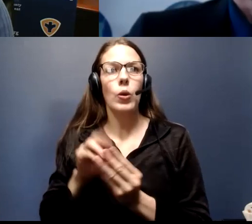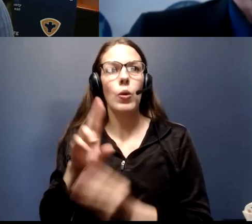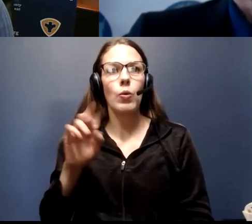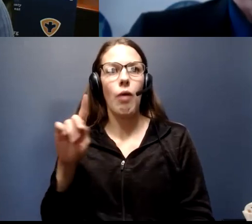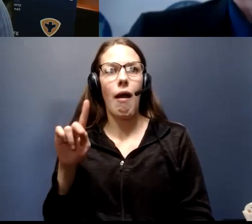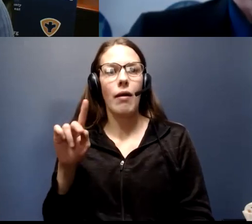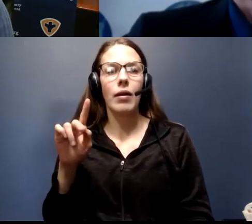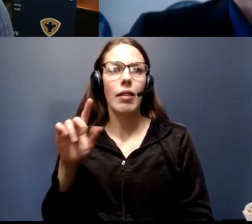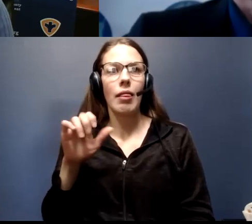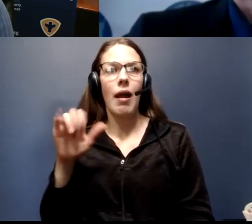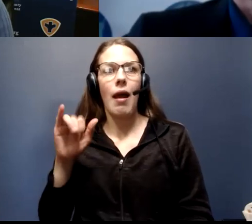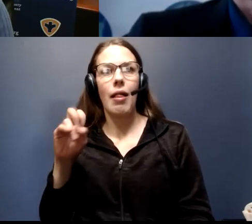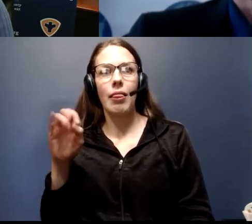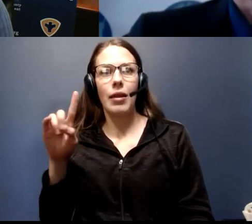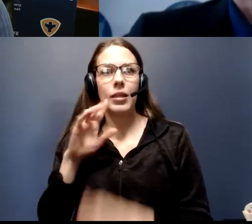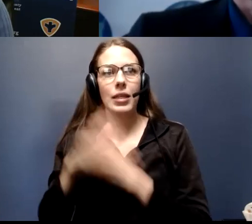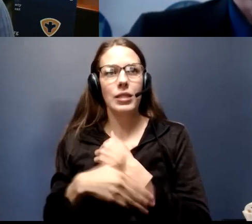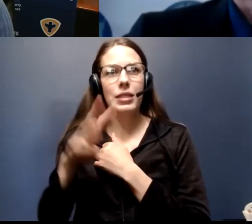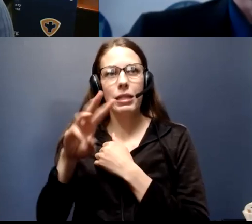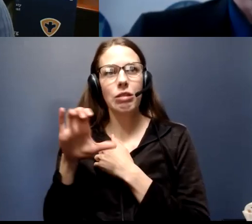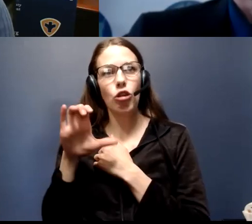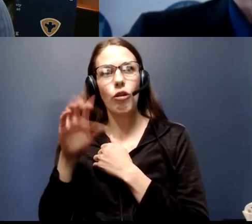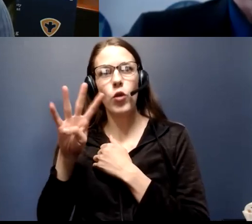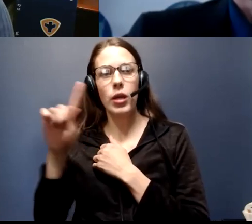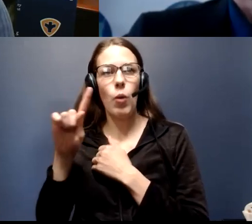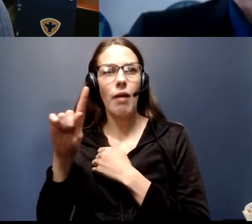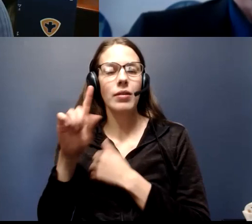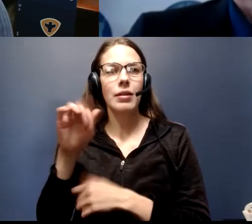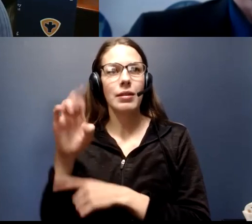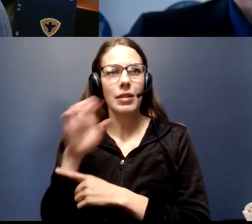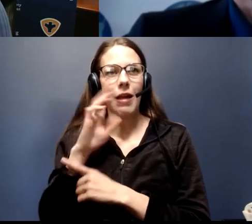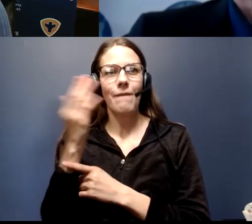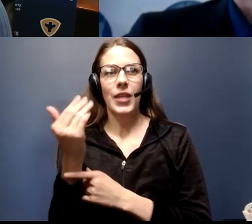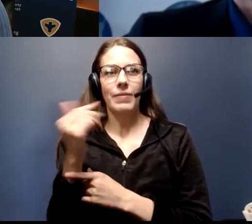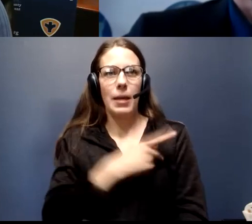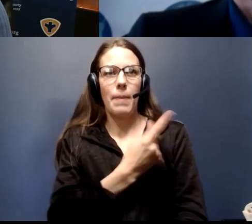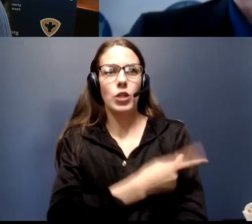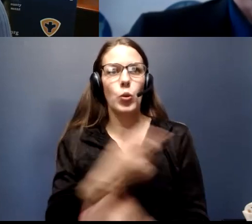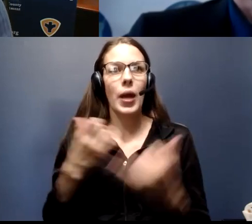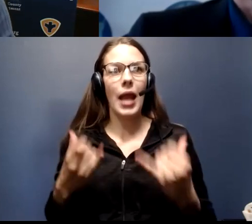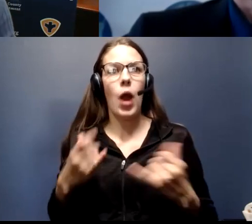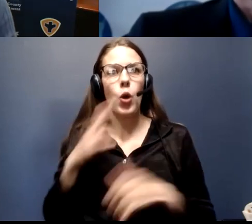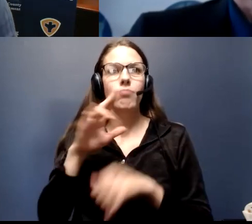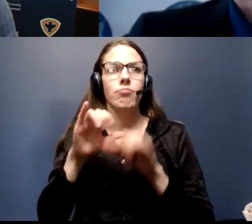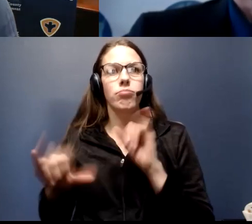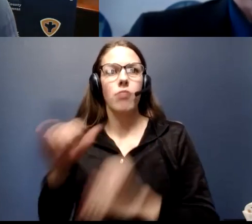to 641 total cases, and 15 patients are currently hospitalized.